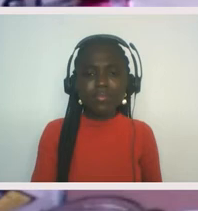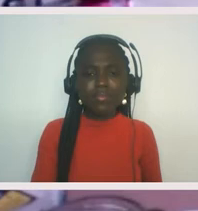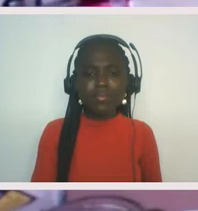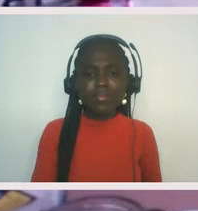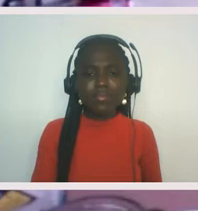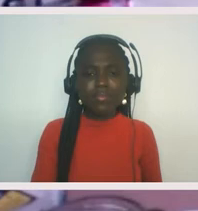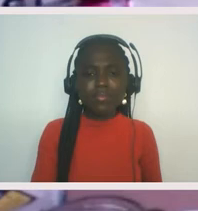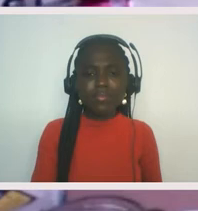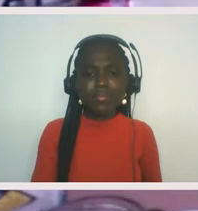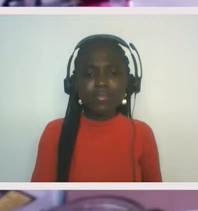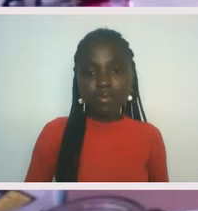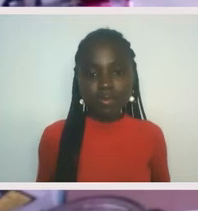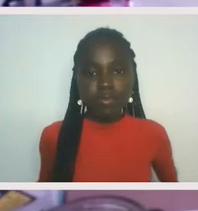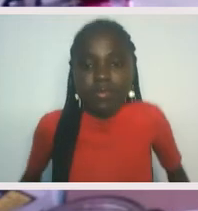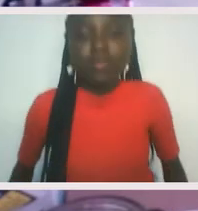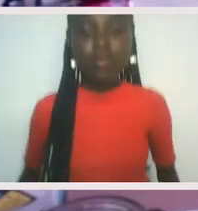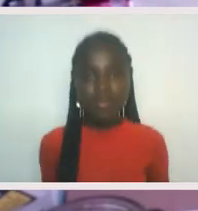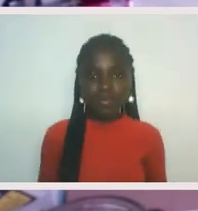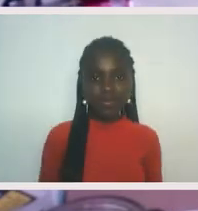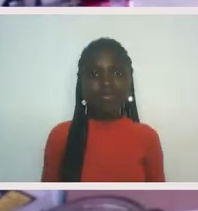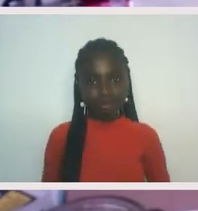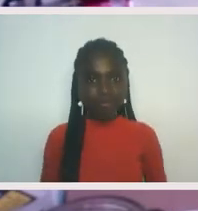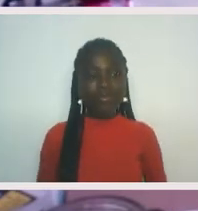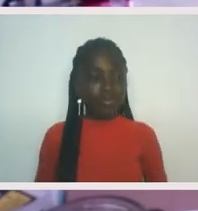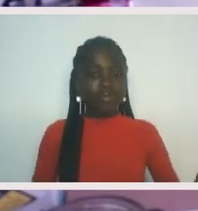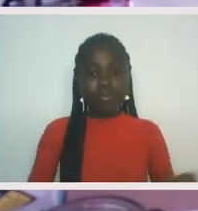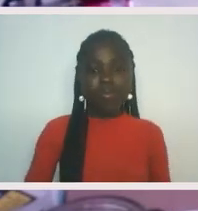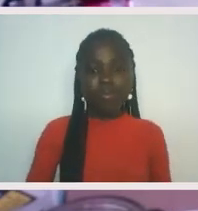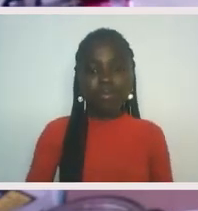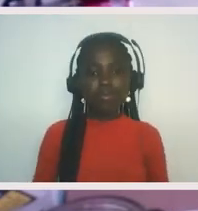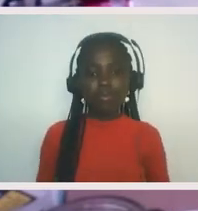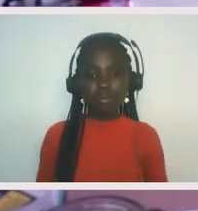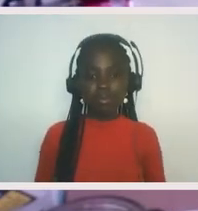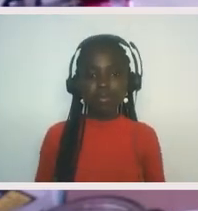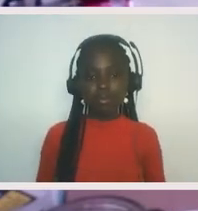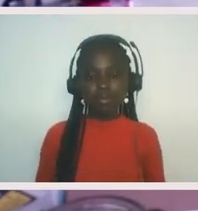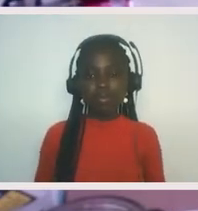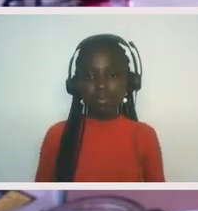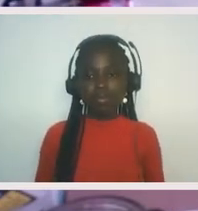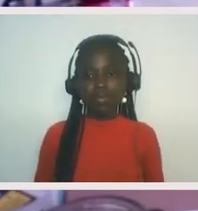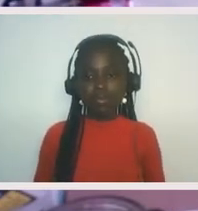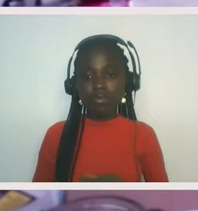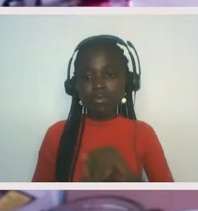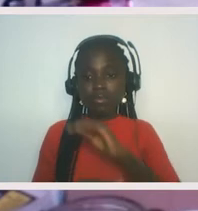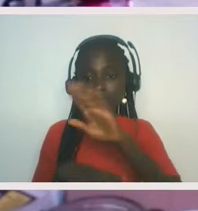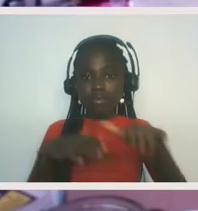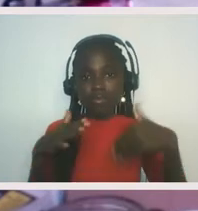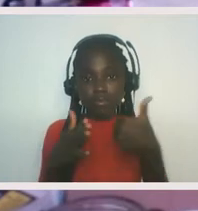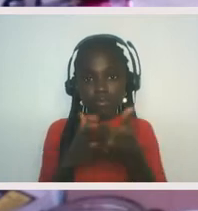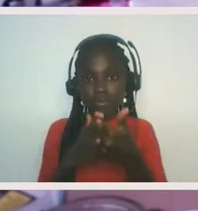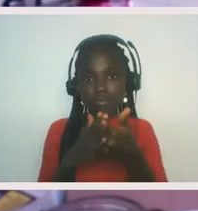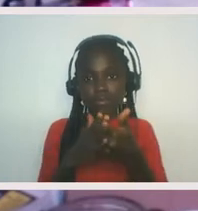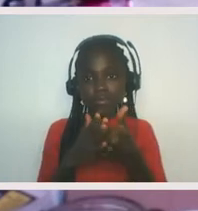brain was fine. I didn't imagine anything. Um, that all of these things did happen. And, um,